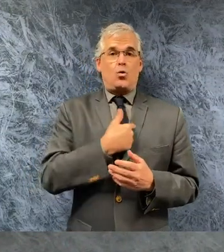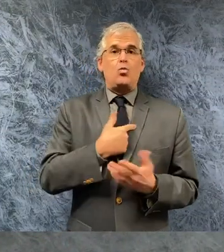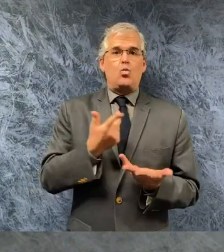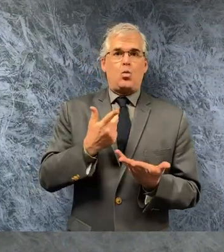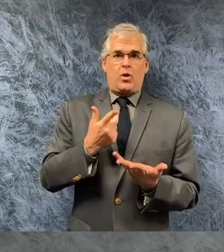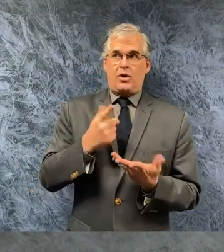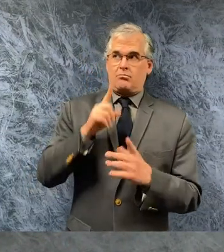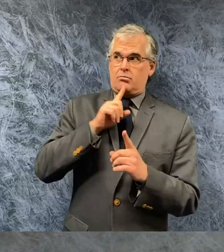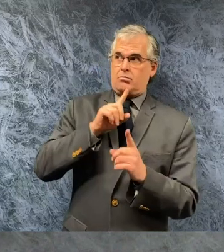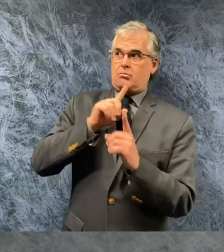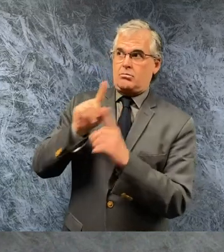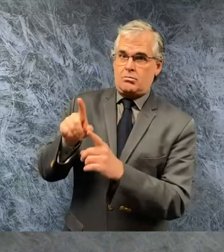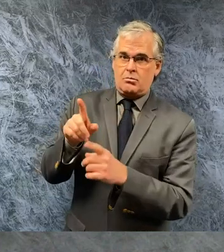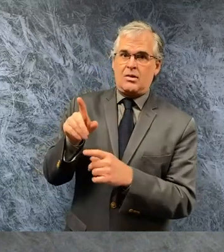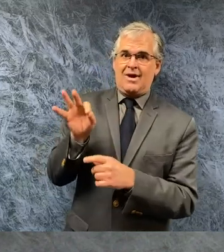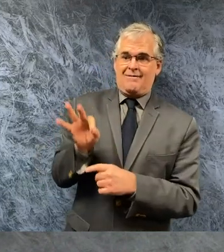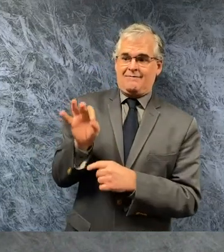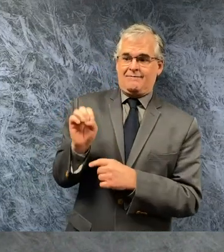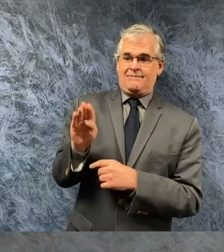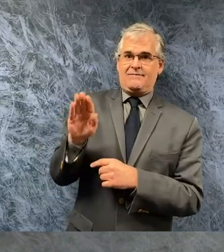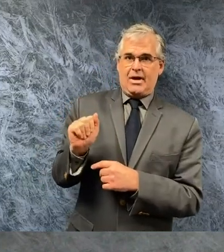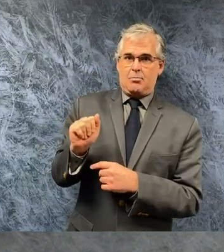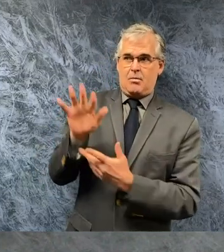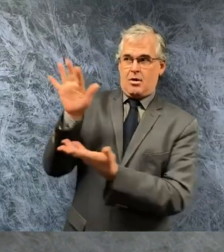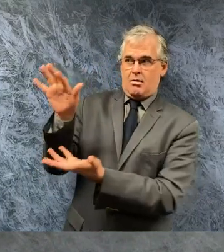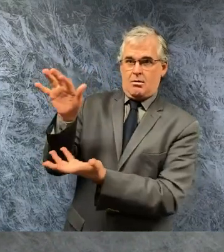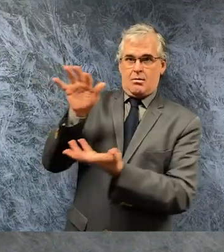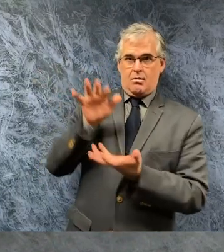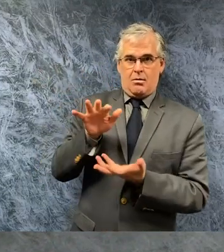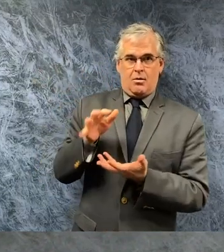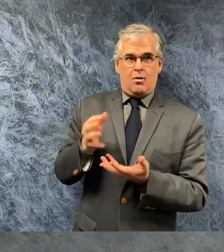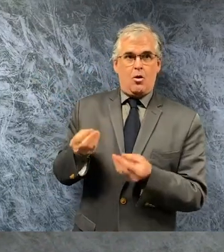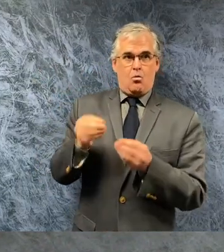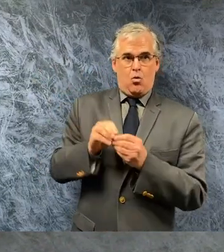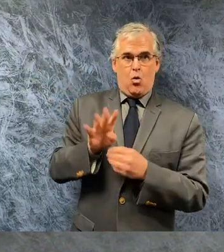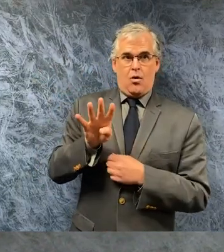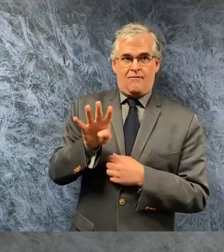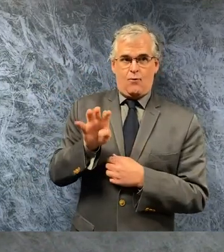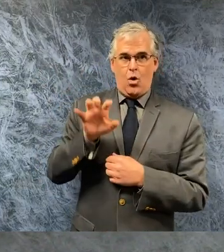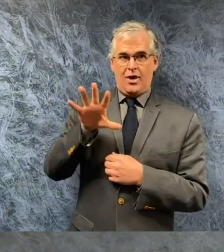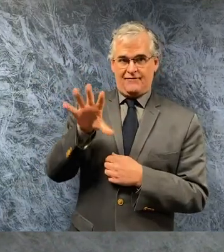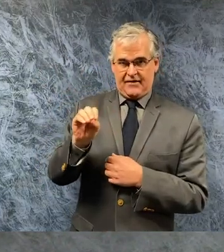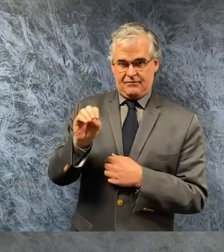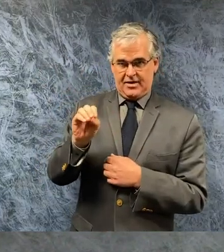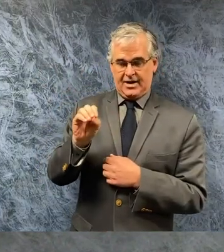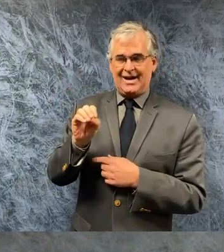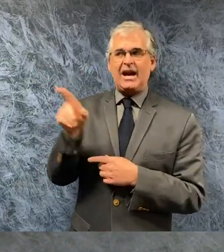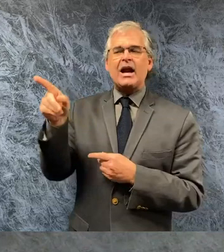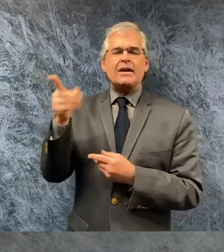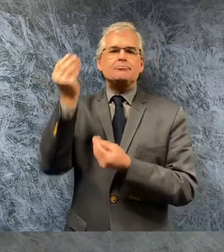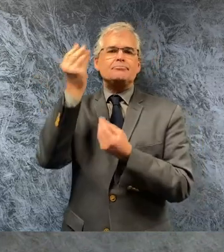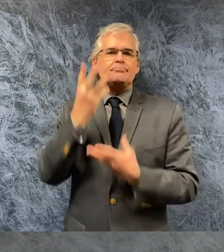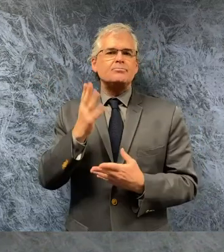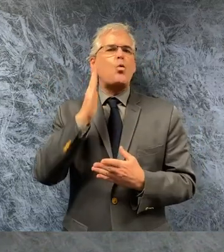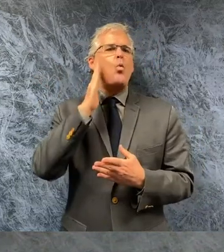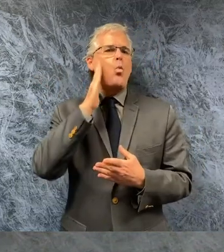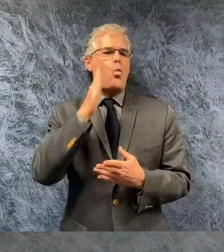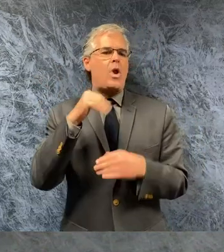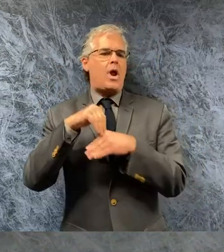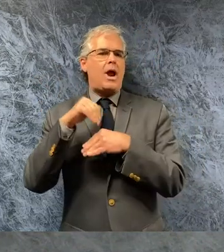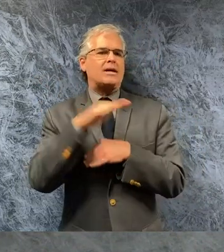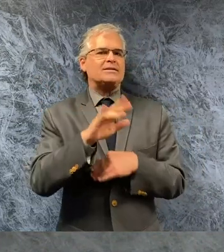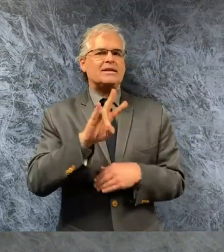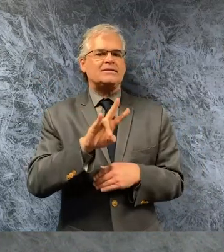an additional 450 ventilators and been told to expect delivery as we said previously 72 hours prior to our surge